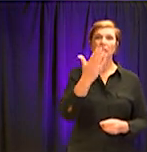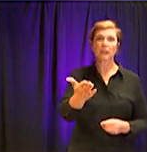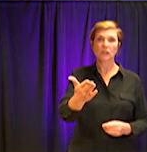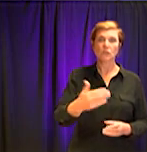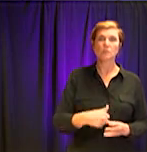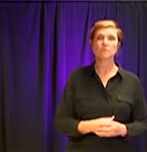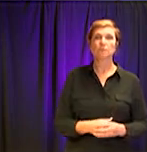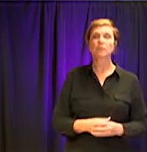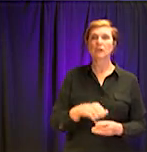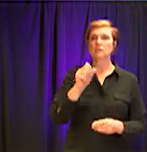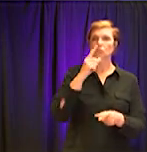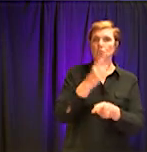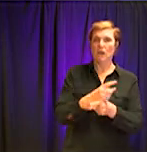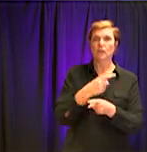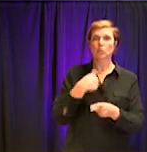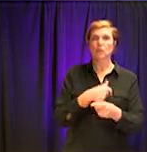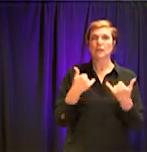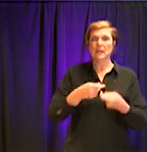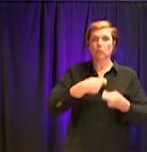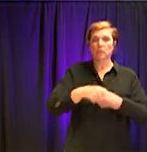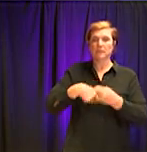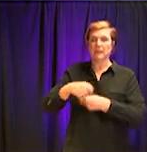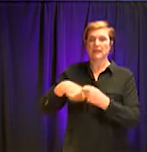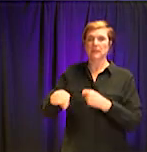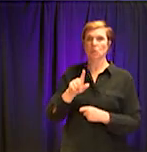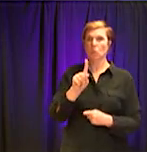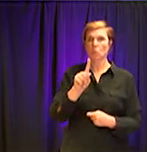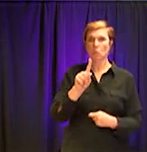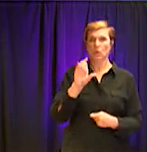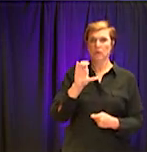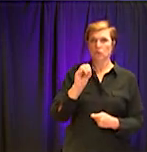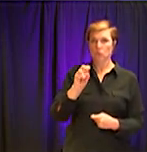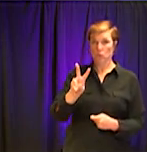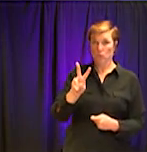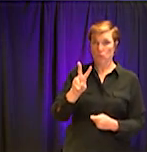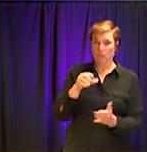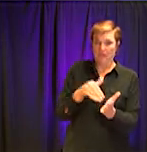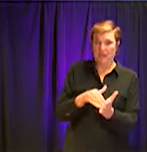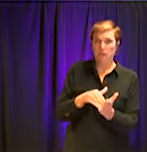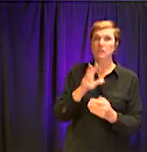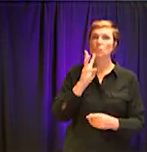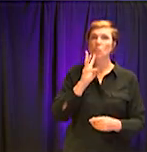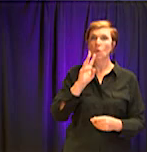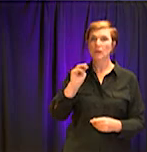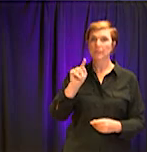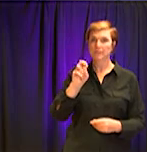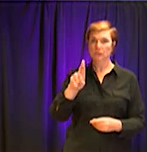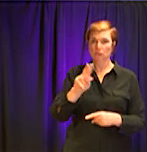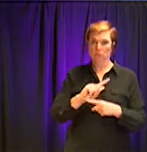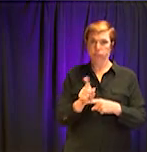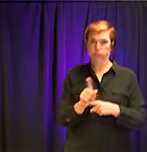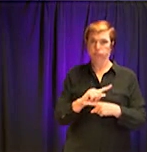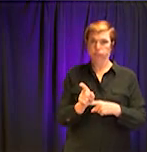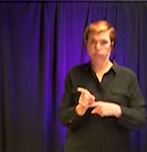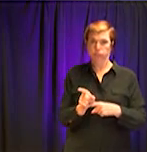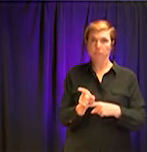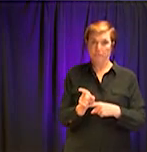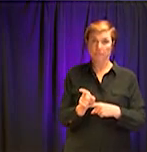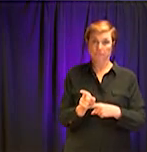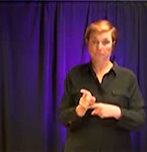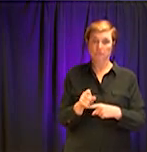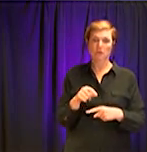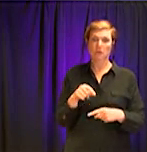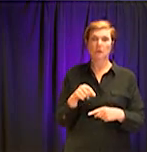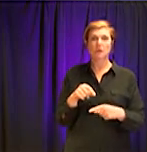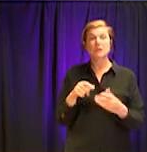of replacing 102,000 water meters that were easily manufactured with a potential